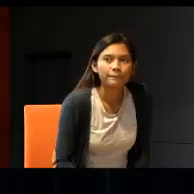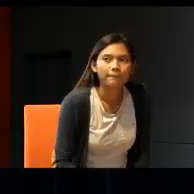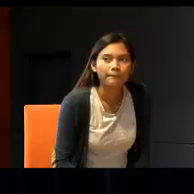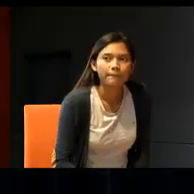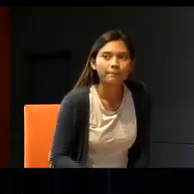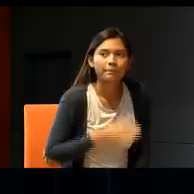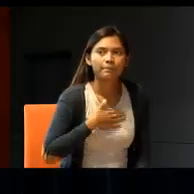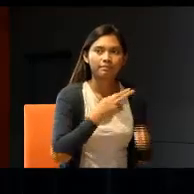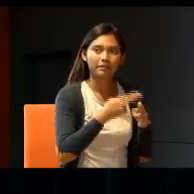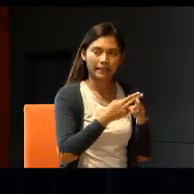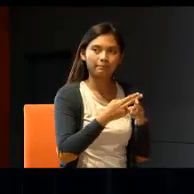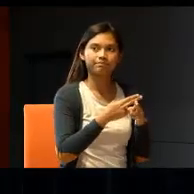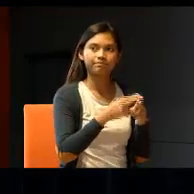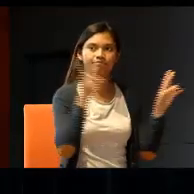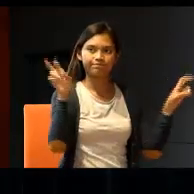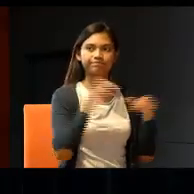My name is Sachin.